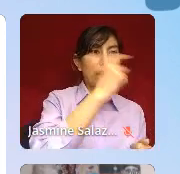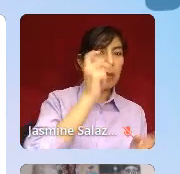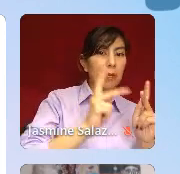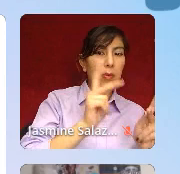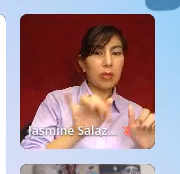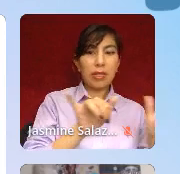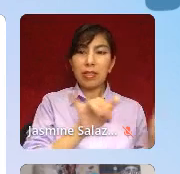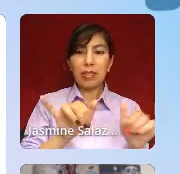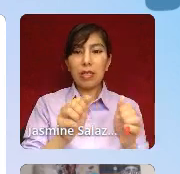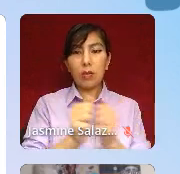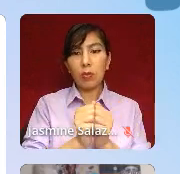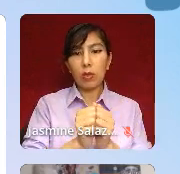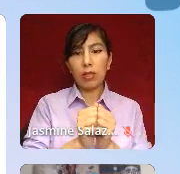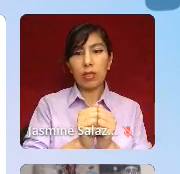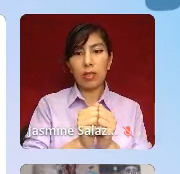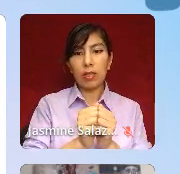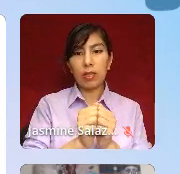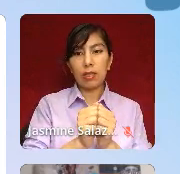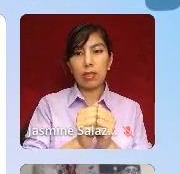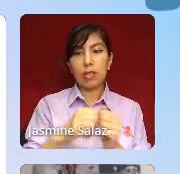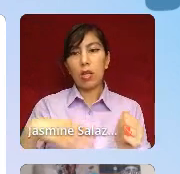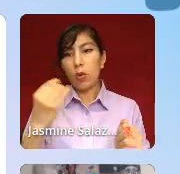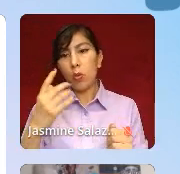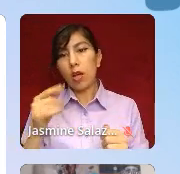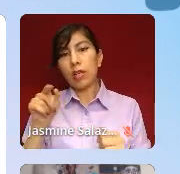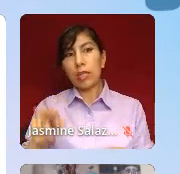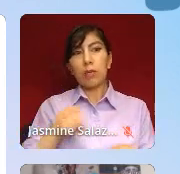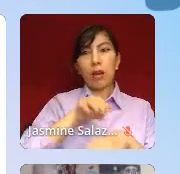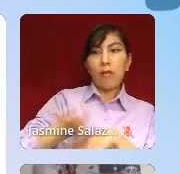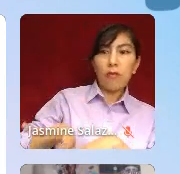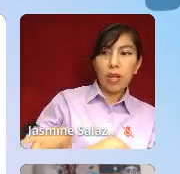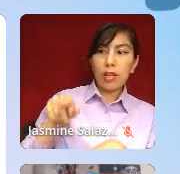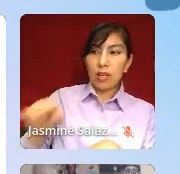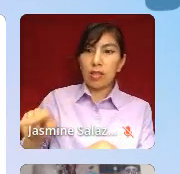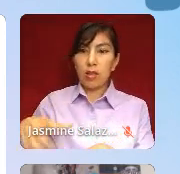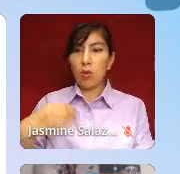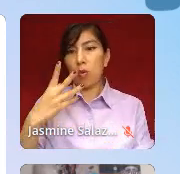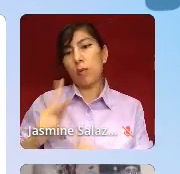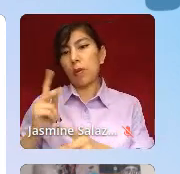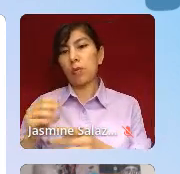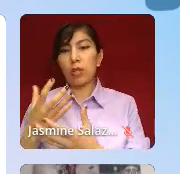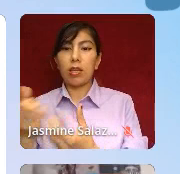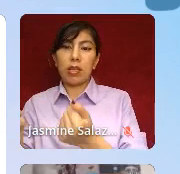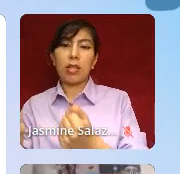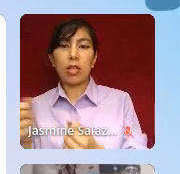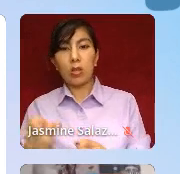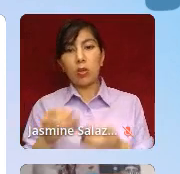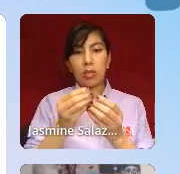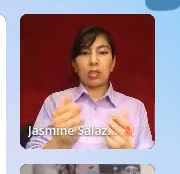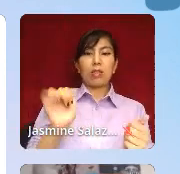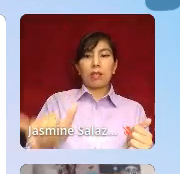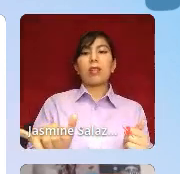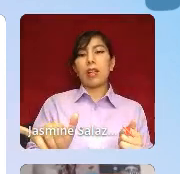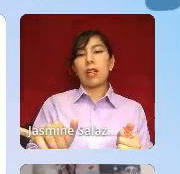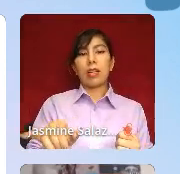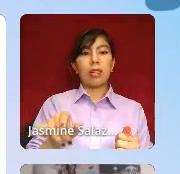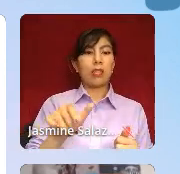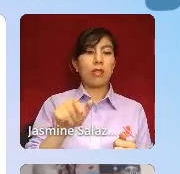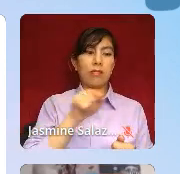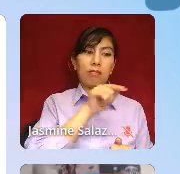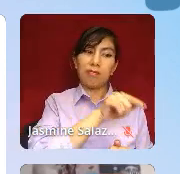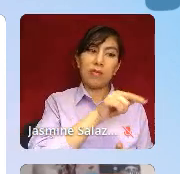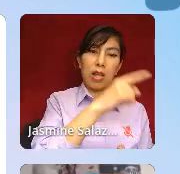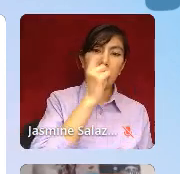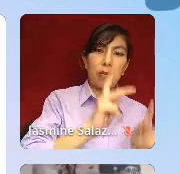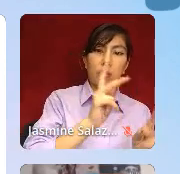would negatively affect the healing of white patients. Let's be clear, conditions in those early asylums were unsanitary and